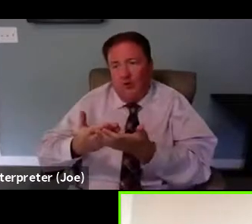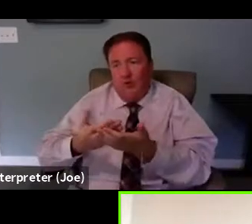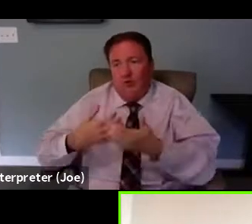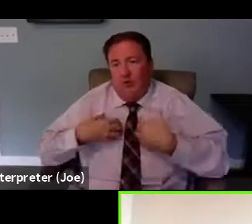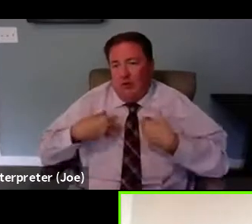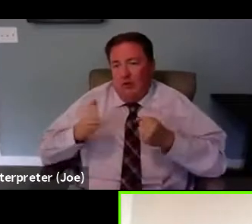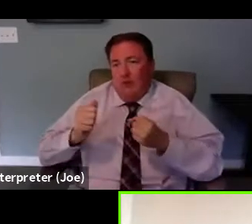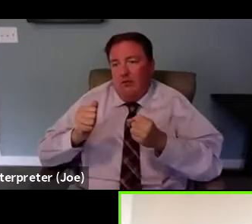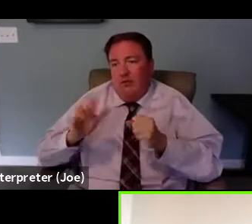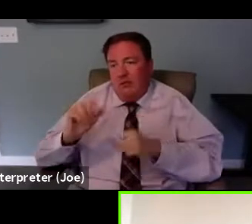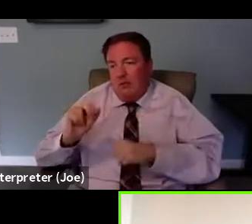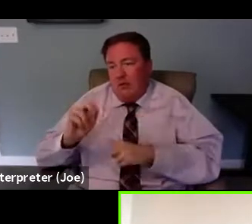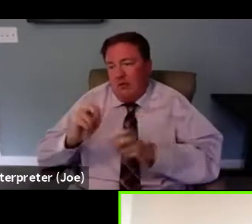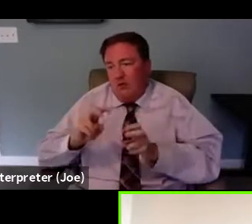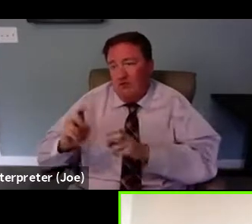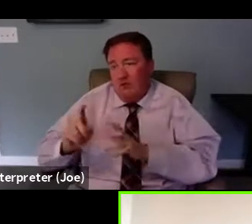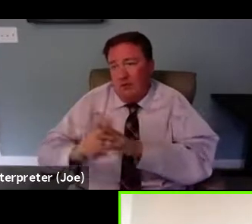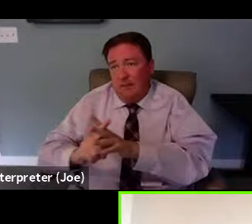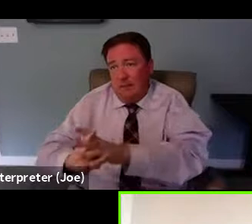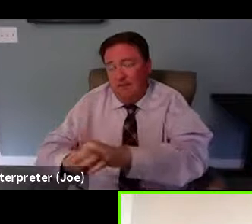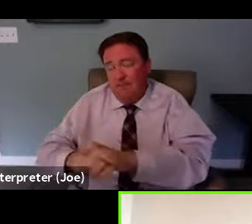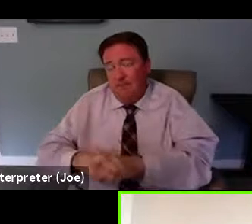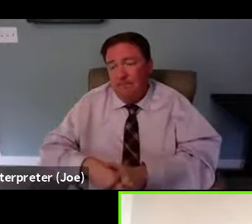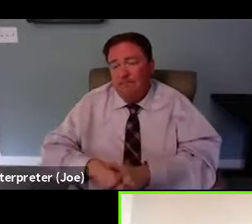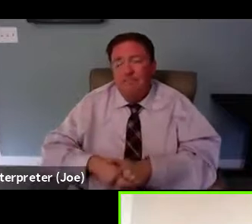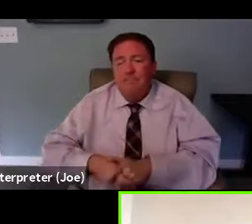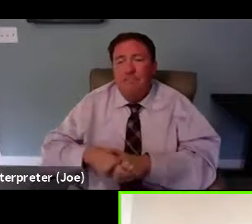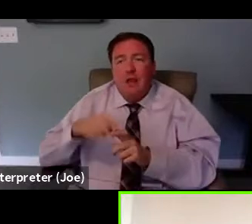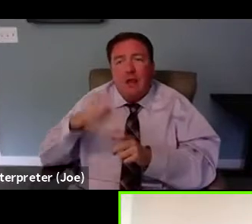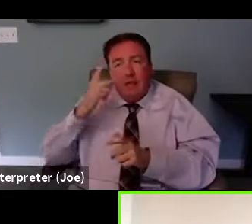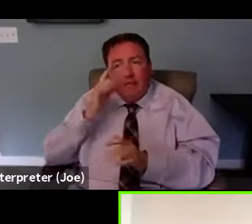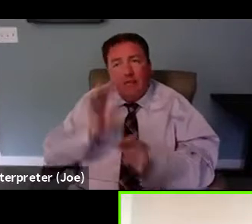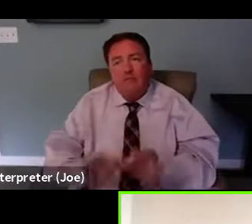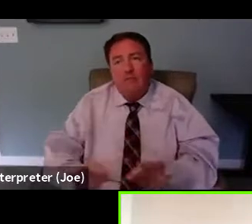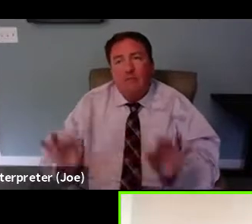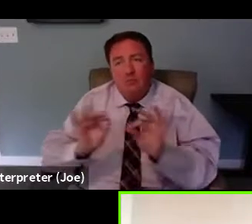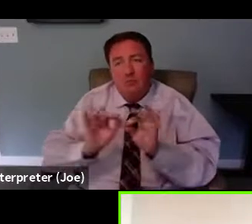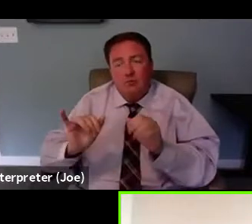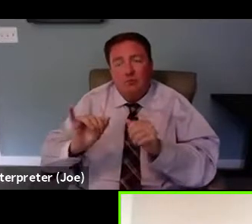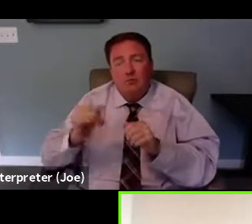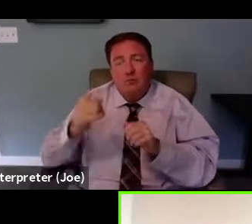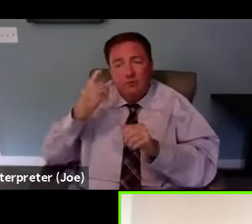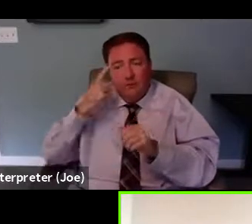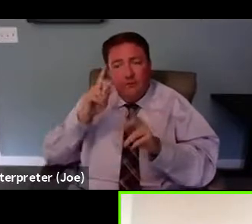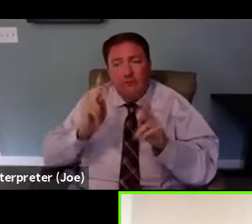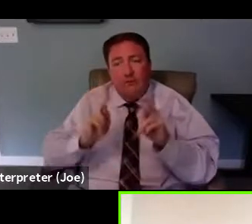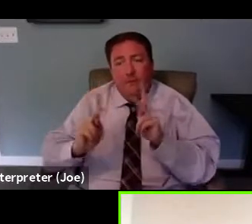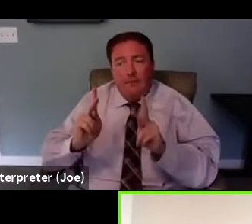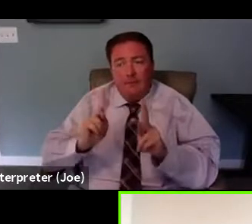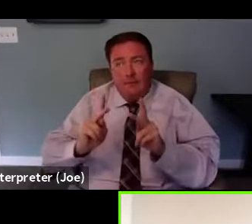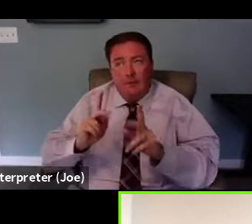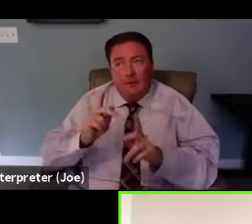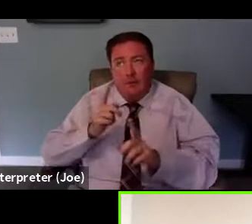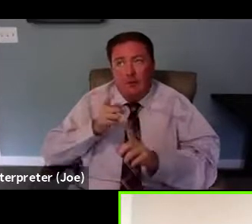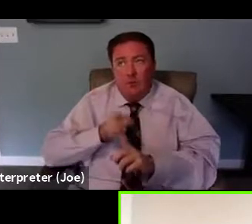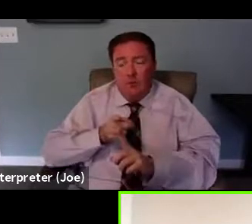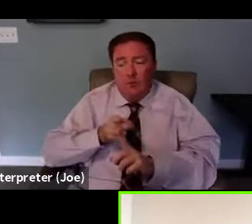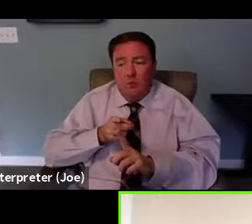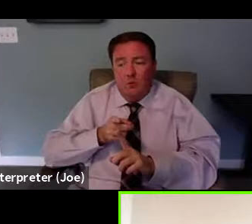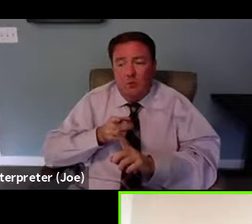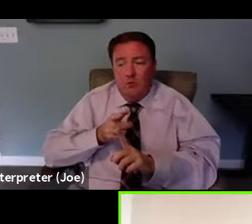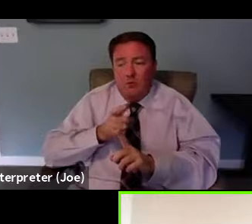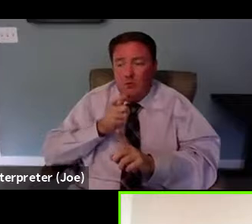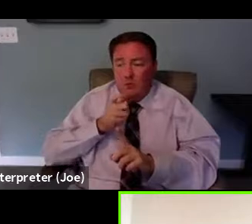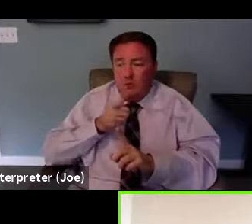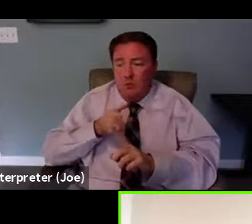And I think it's particularly important for folks who are aging